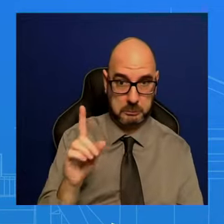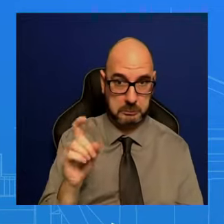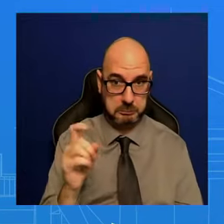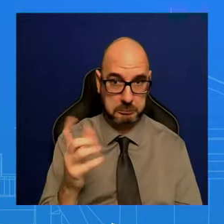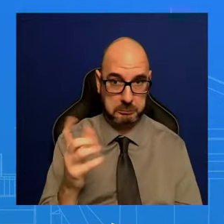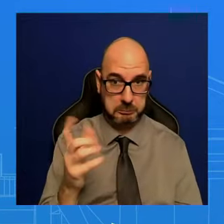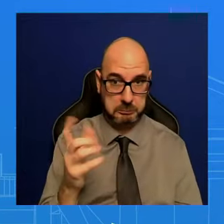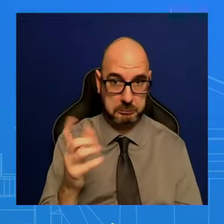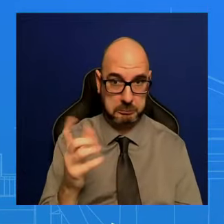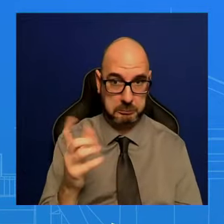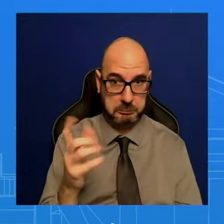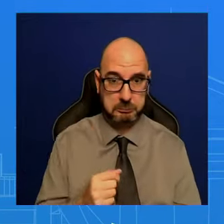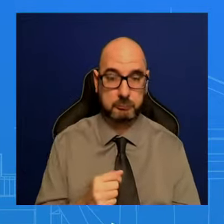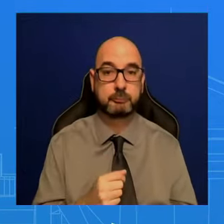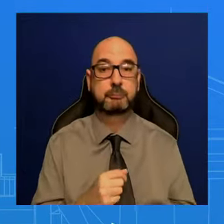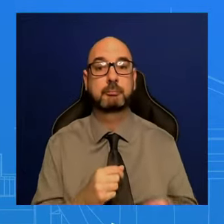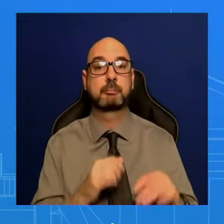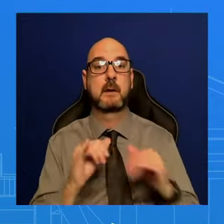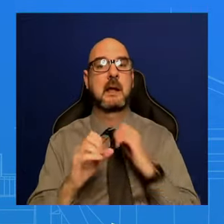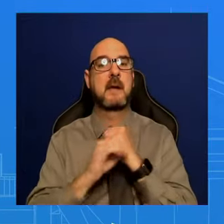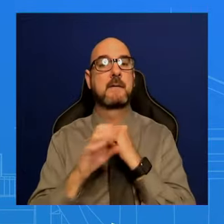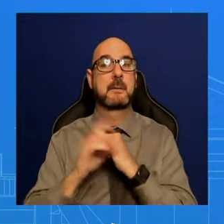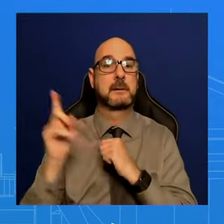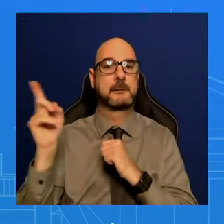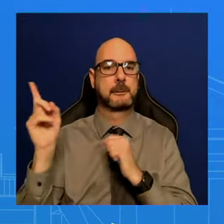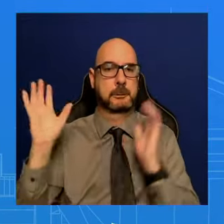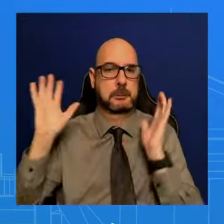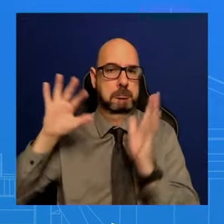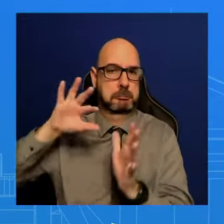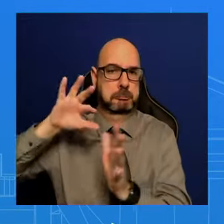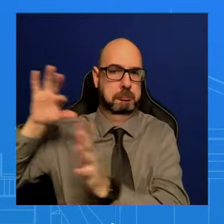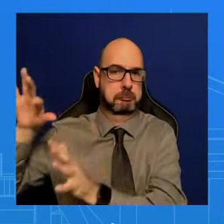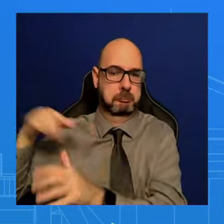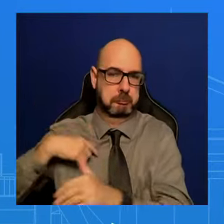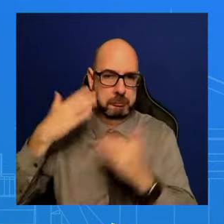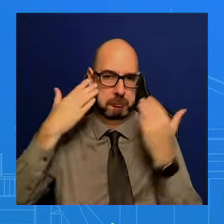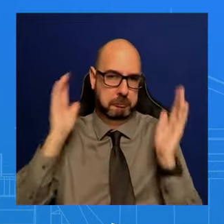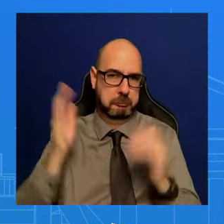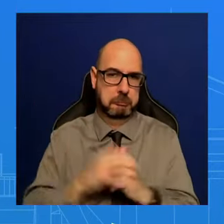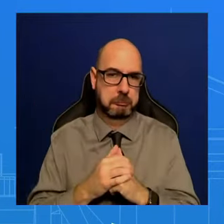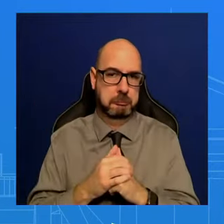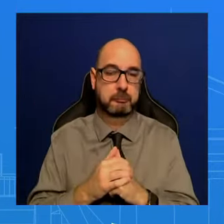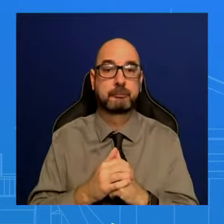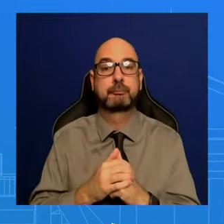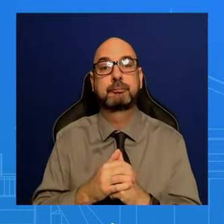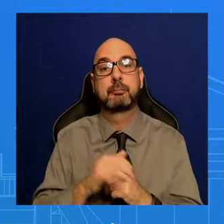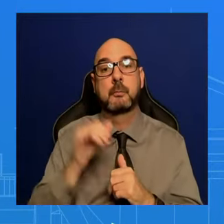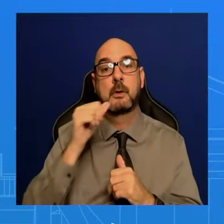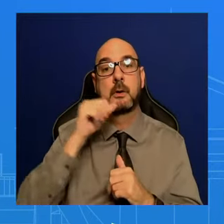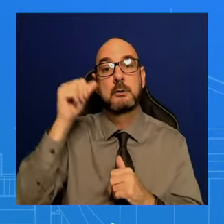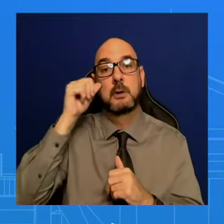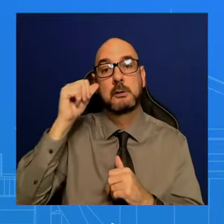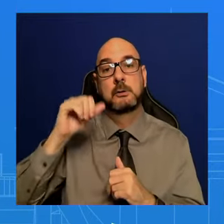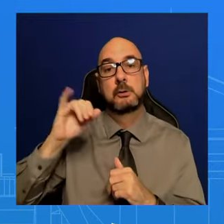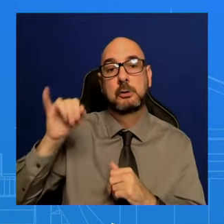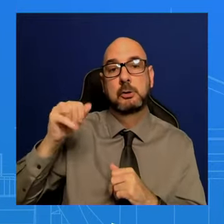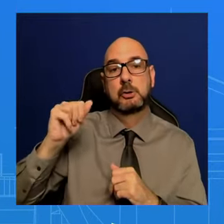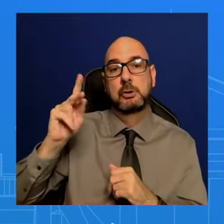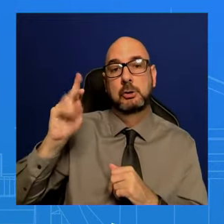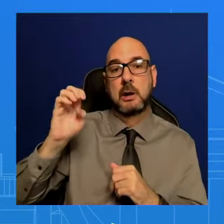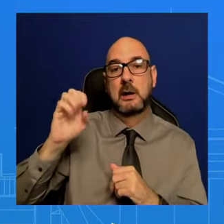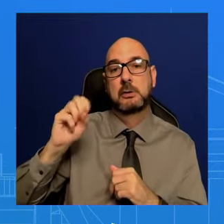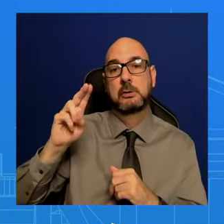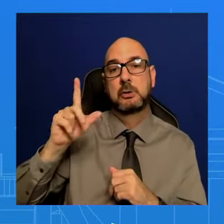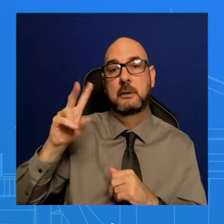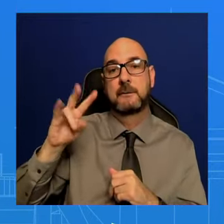Go ahead, Mike. Yesterday, believe, Jake Sullivan announced that the administration backs a bipartisan bill